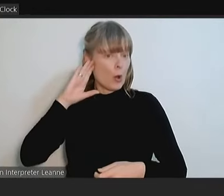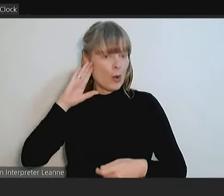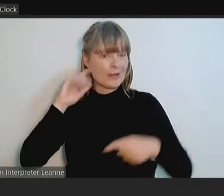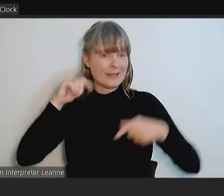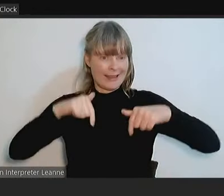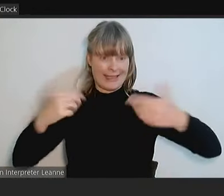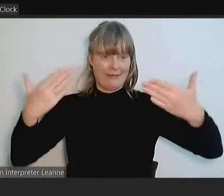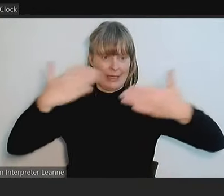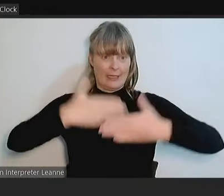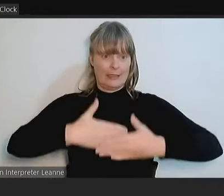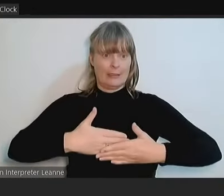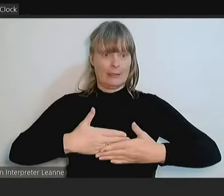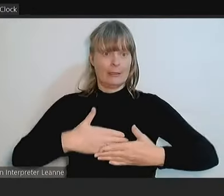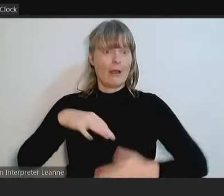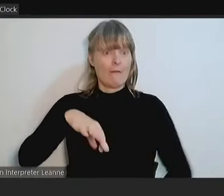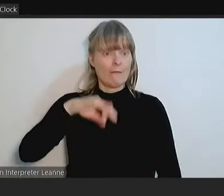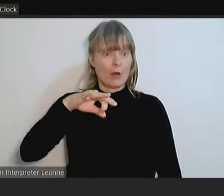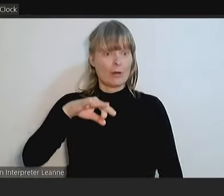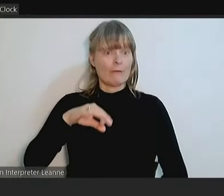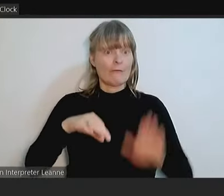to vote. All those in favour?